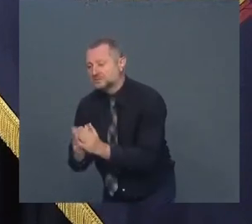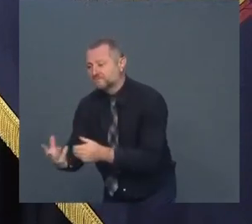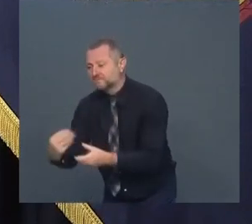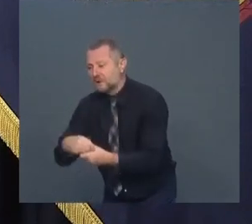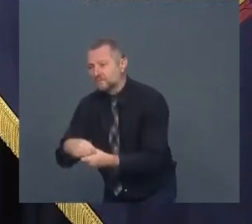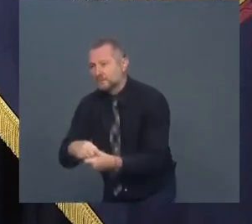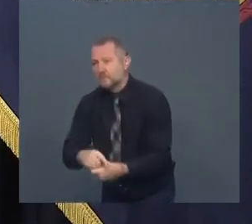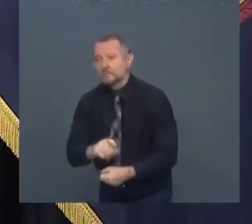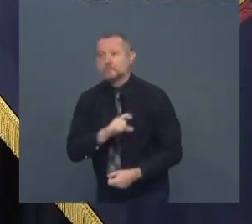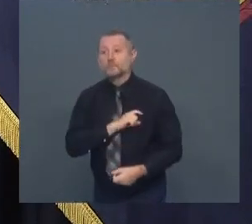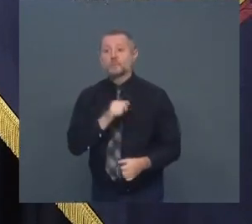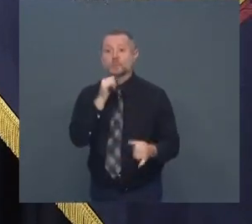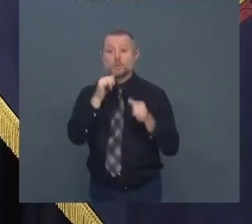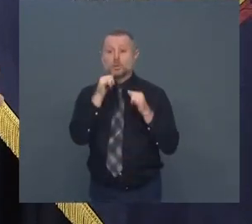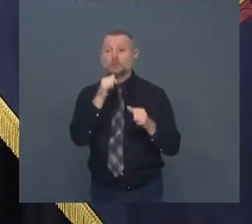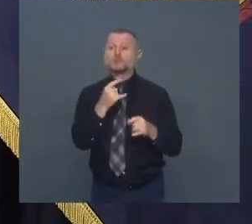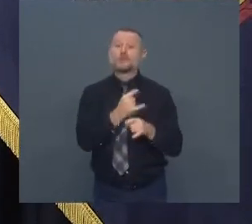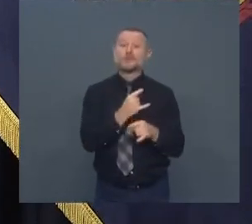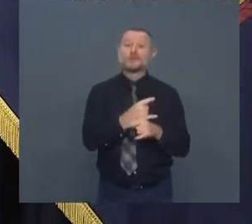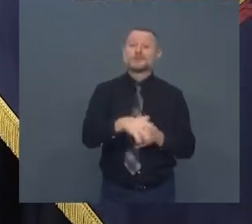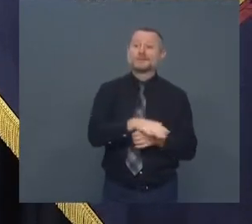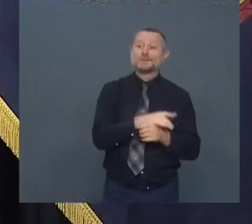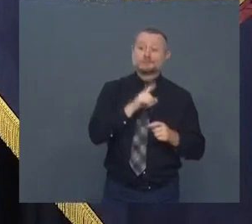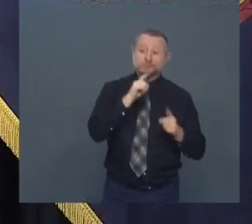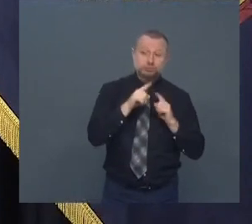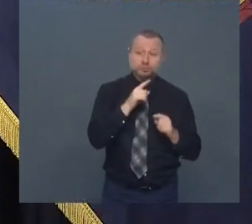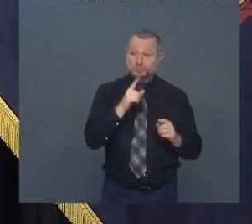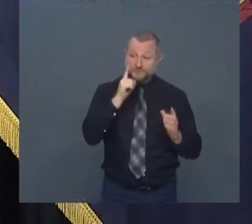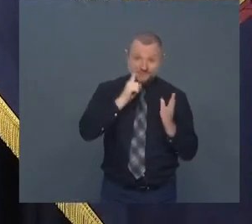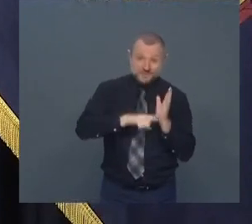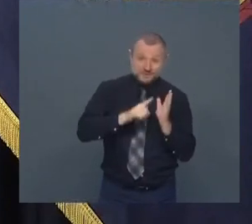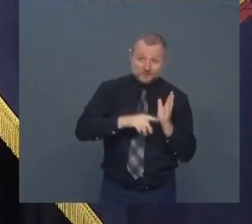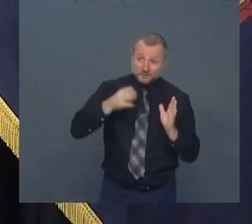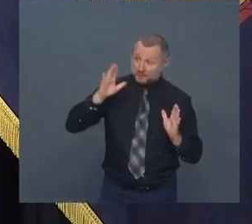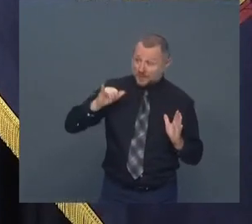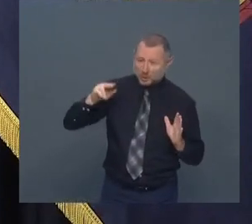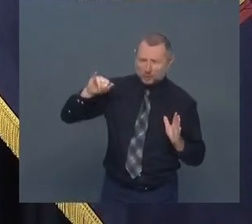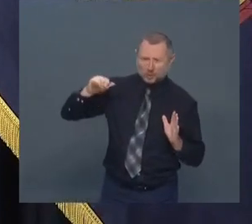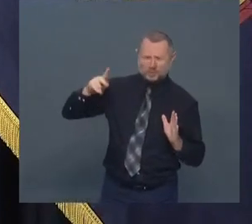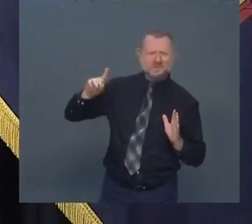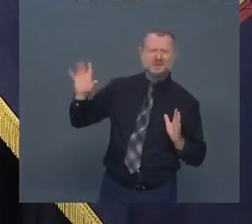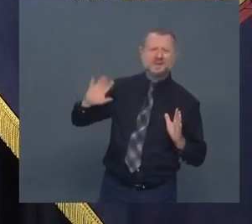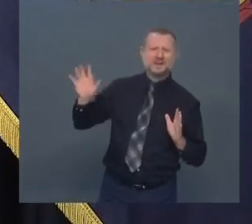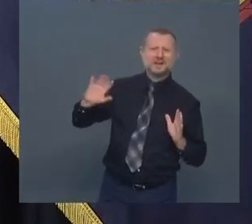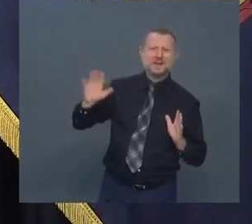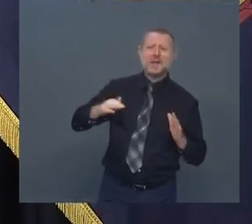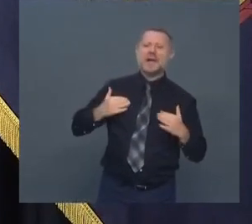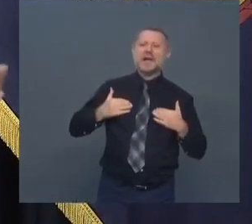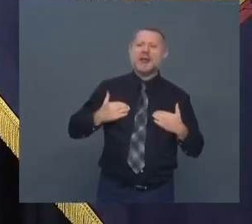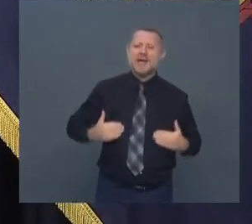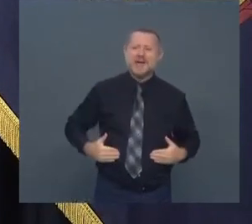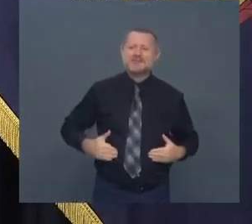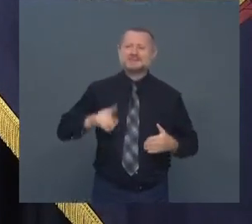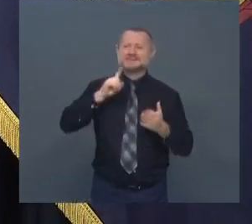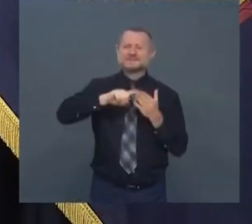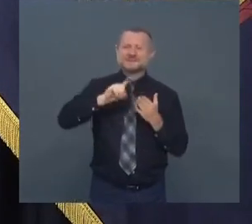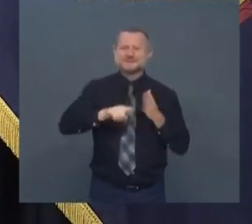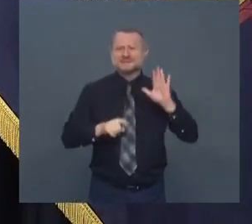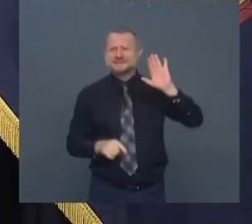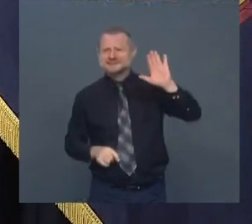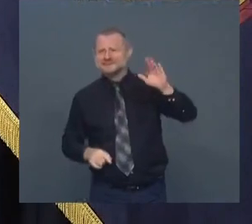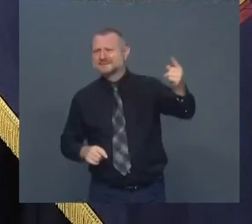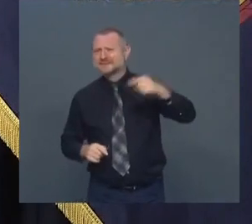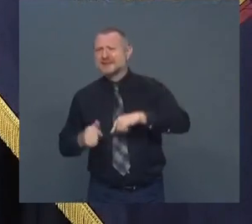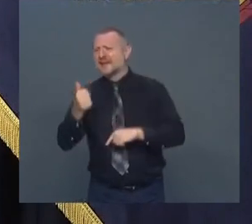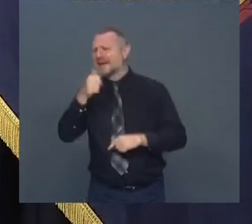NYPD they're enforced by health code inspectors basically or they can be enforced by any inspector